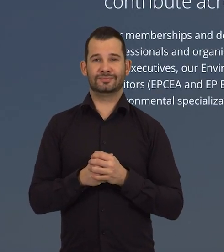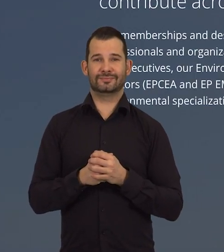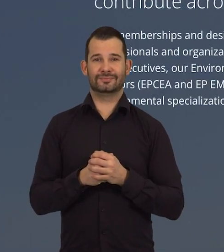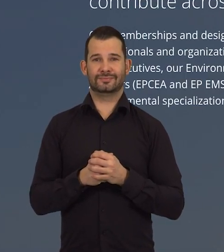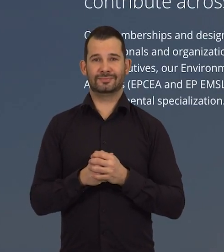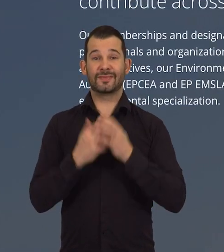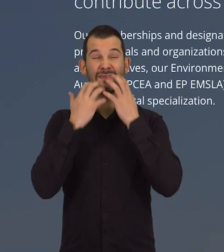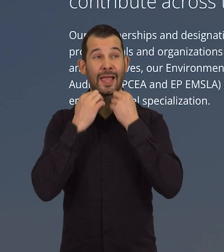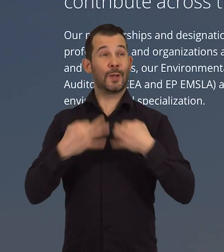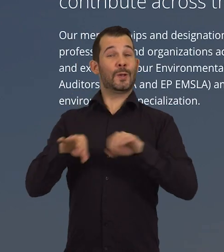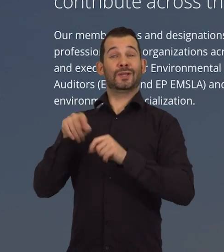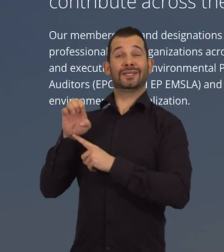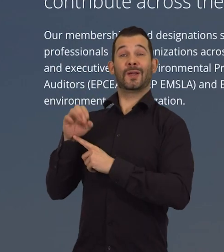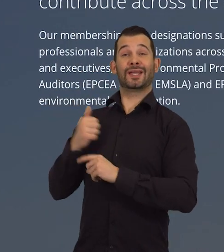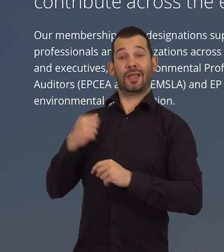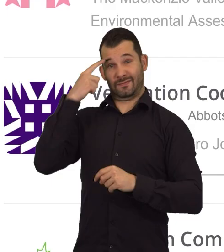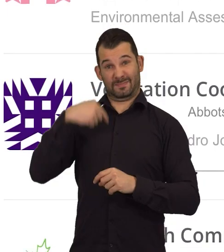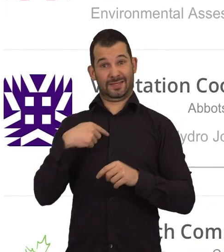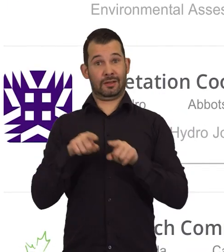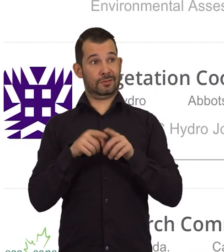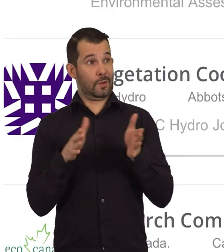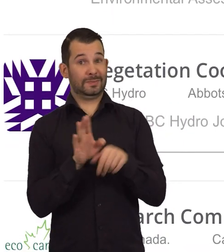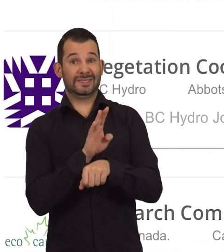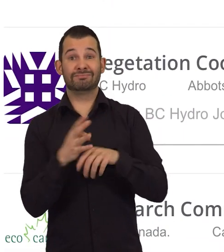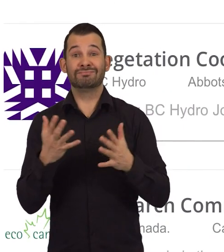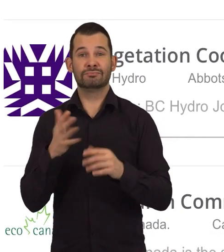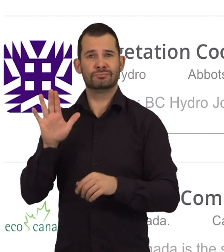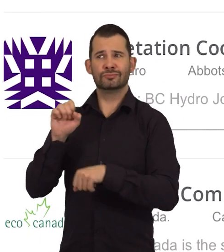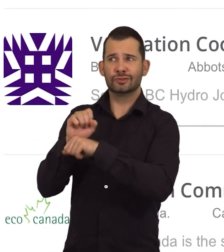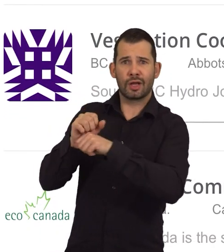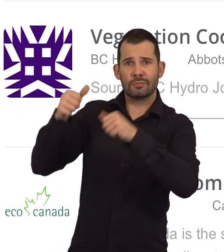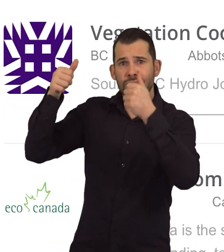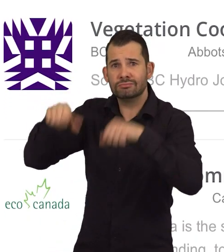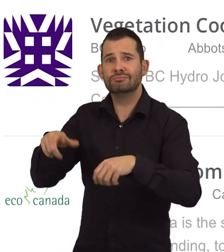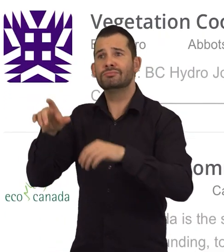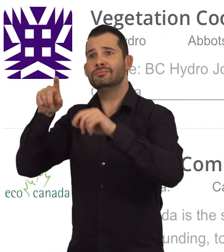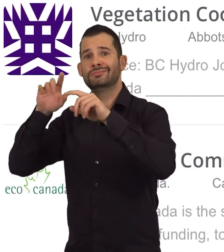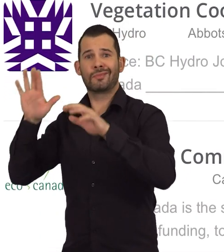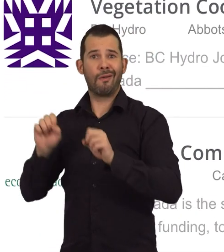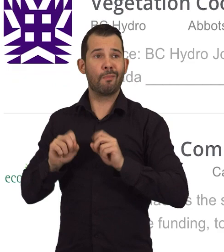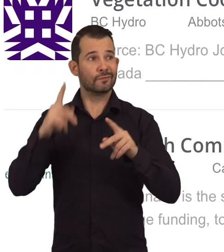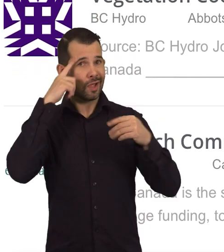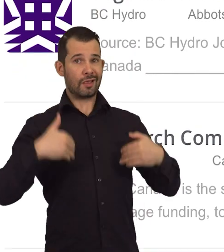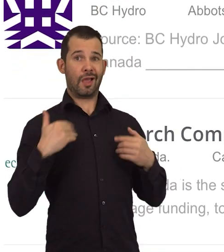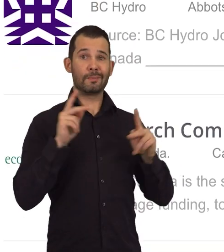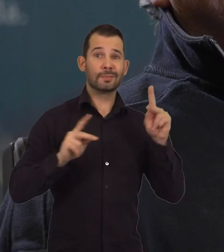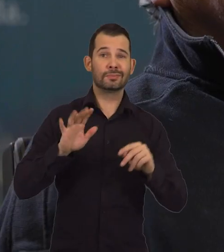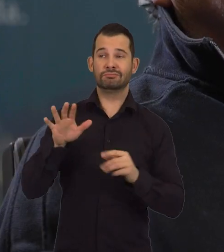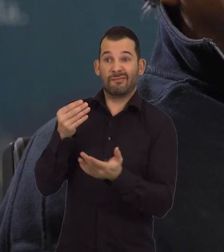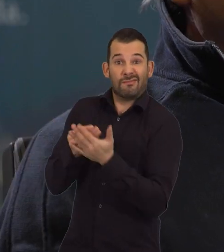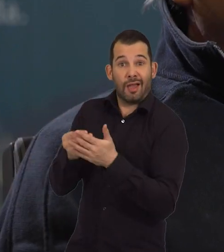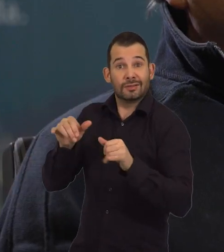The value of EcoCanada to me as a small business, their job boards, their opportunity for young